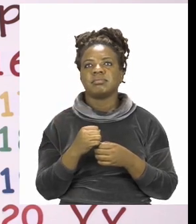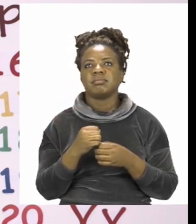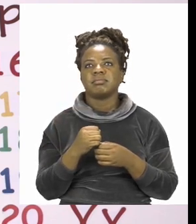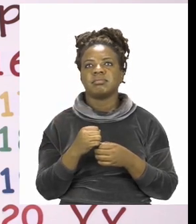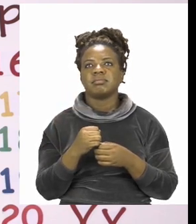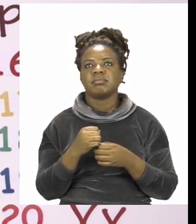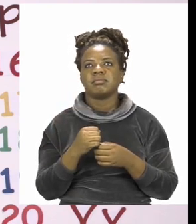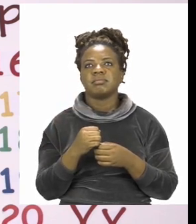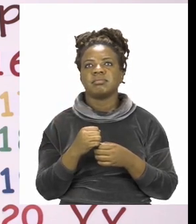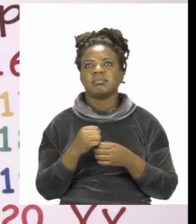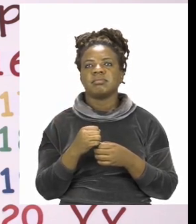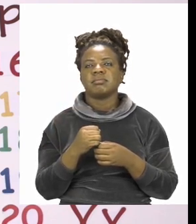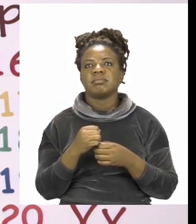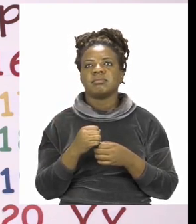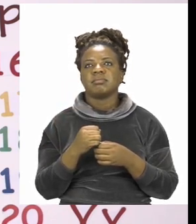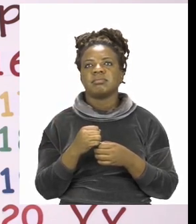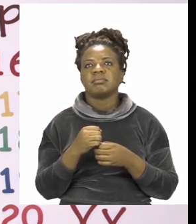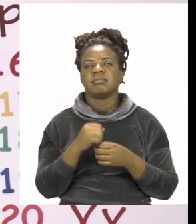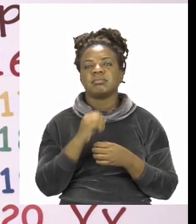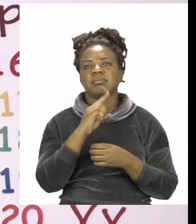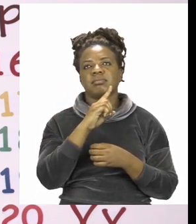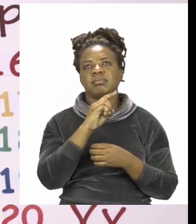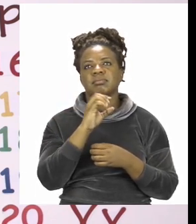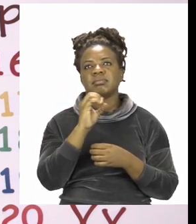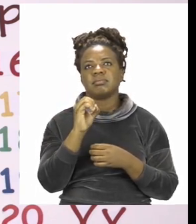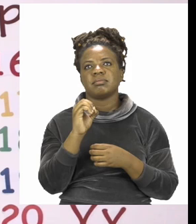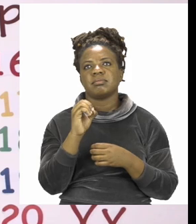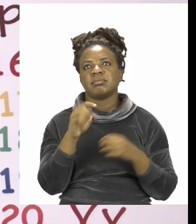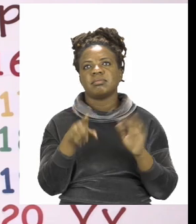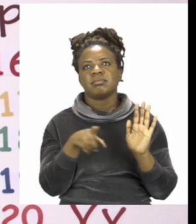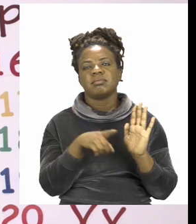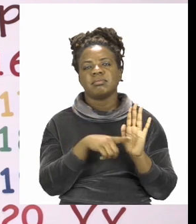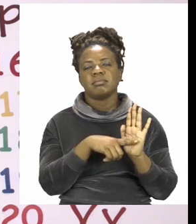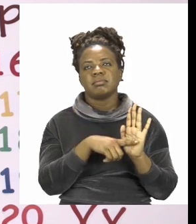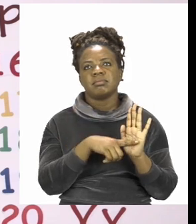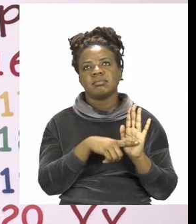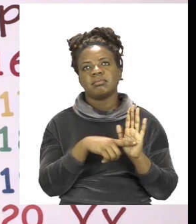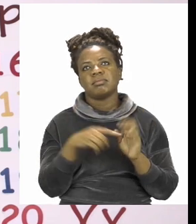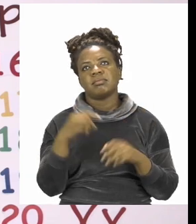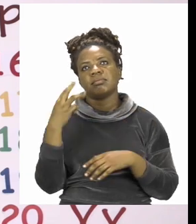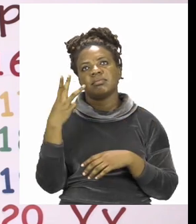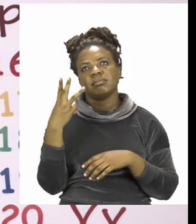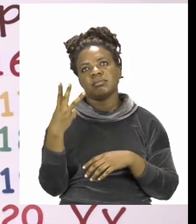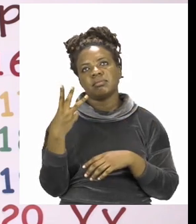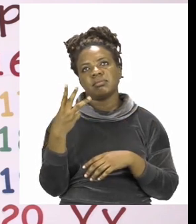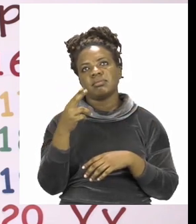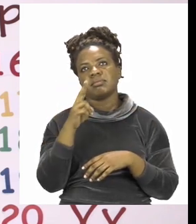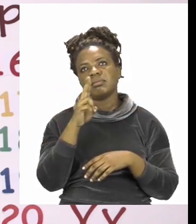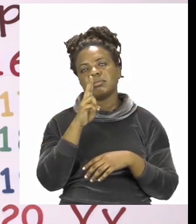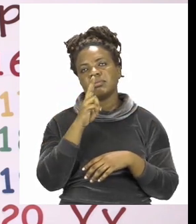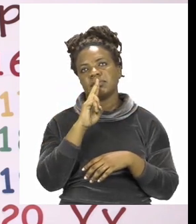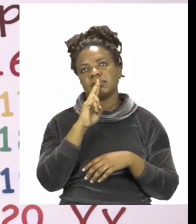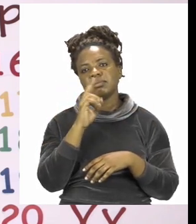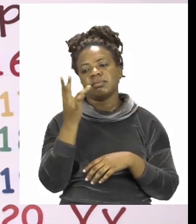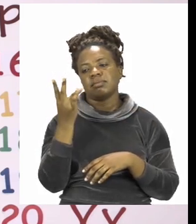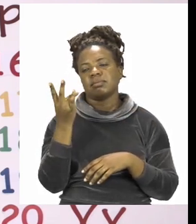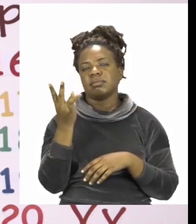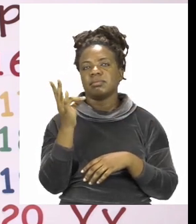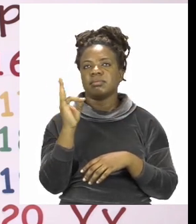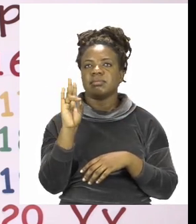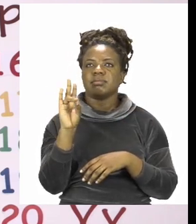Now the sum is complete. It says 10 minus 3 equals